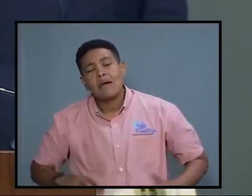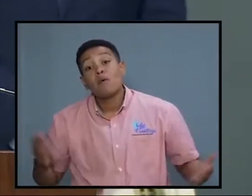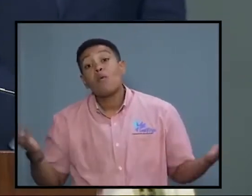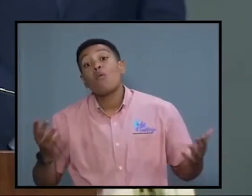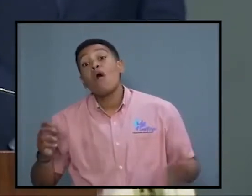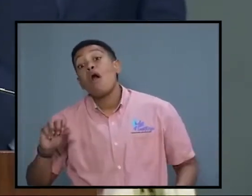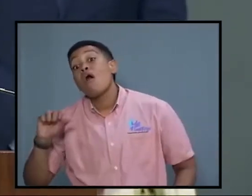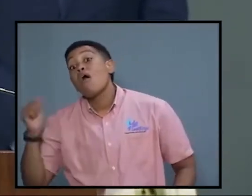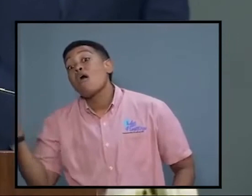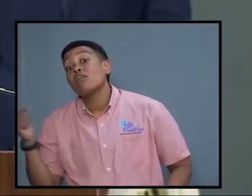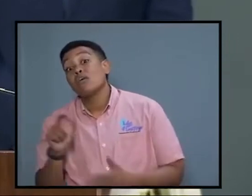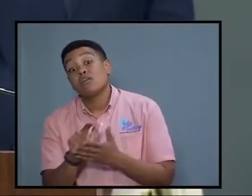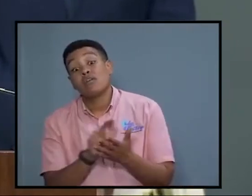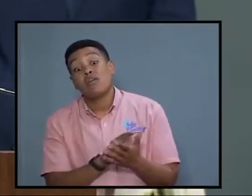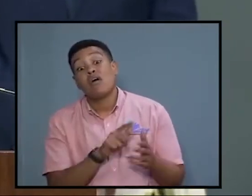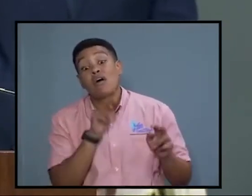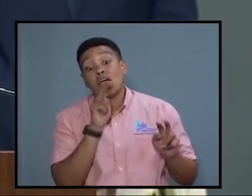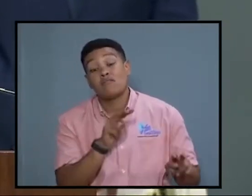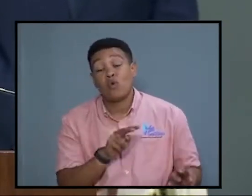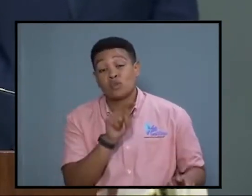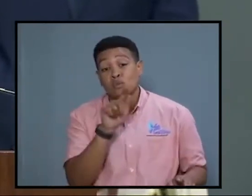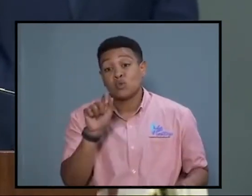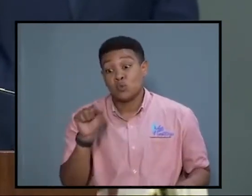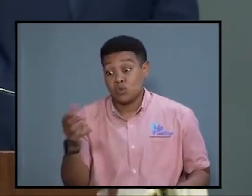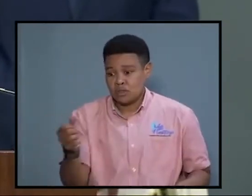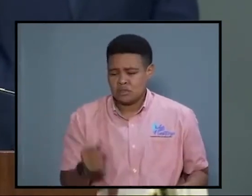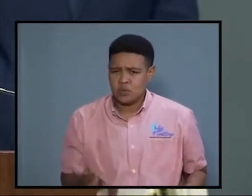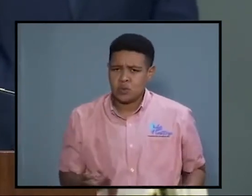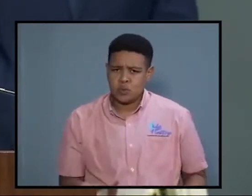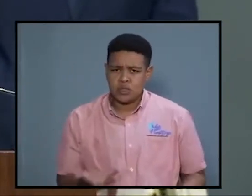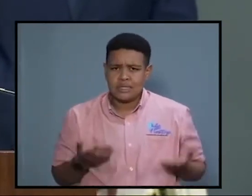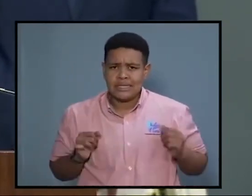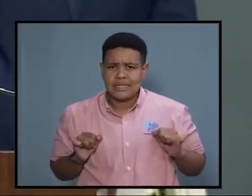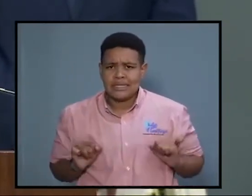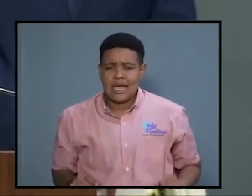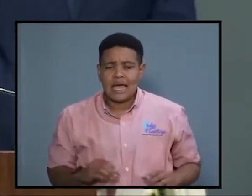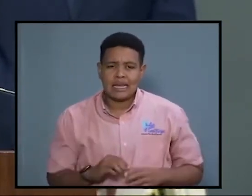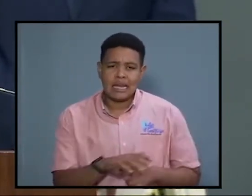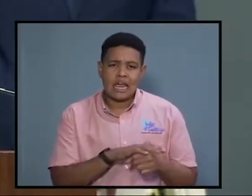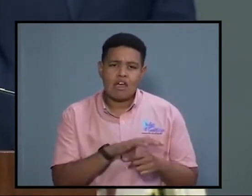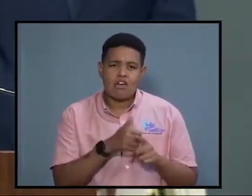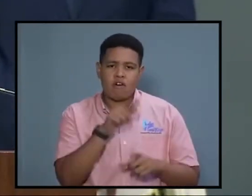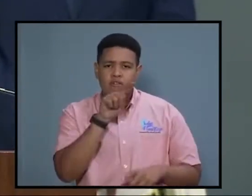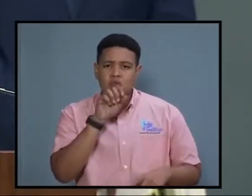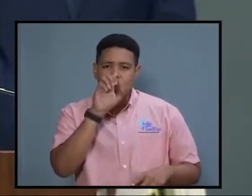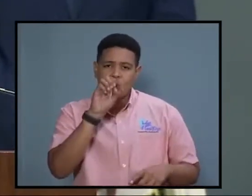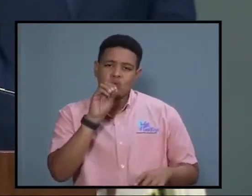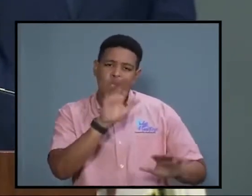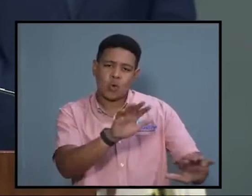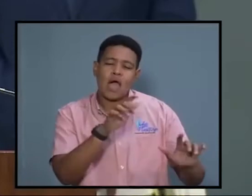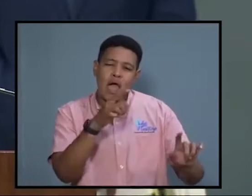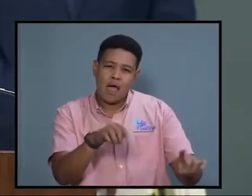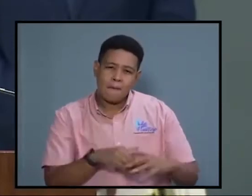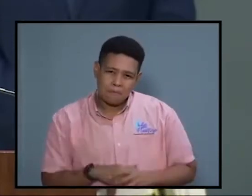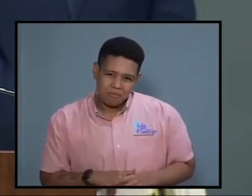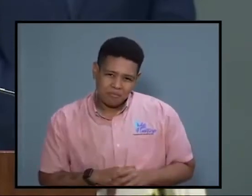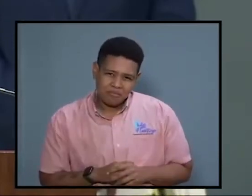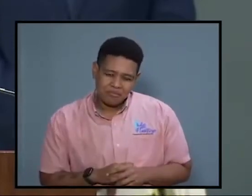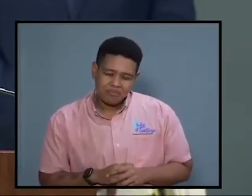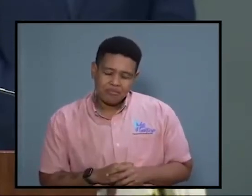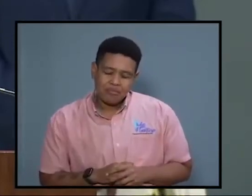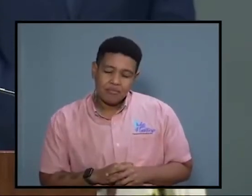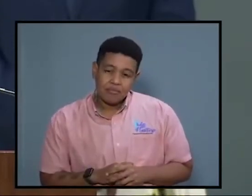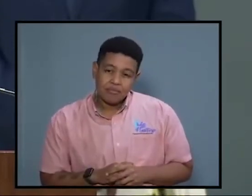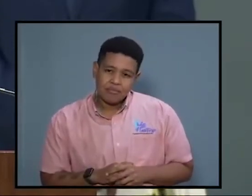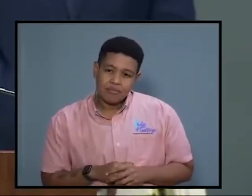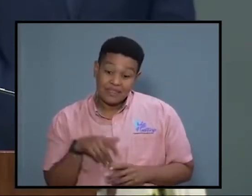other law enforcement tools can be brought to bear on this issue in the area of the zone of special operation. Her existing